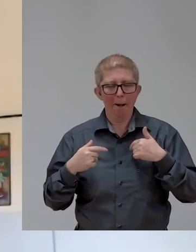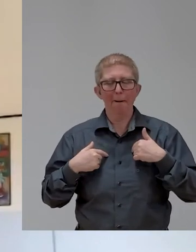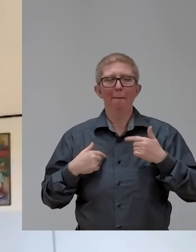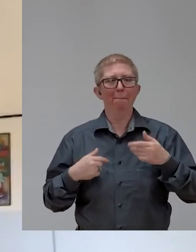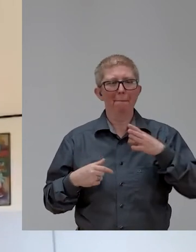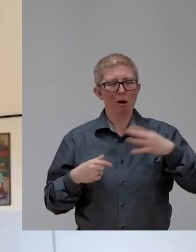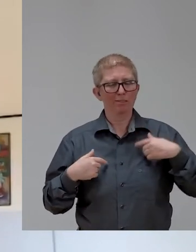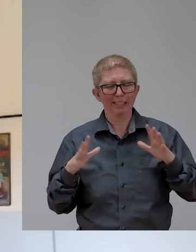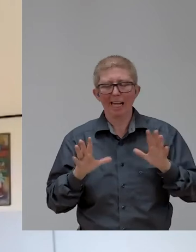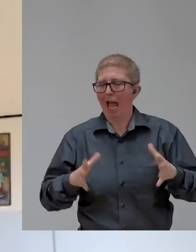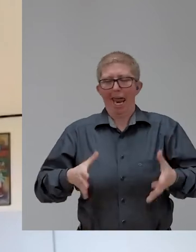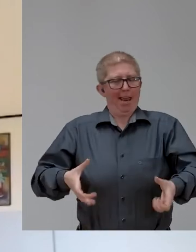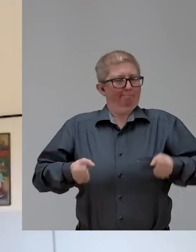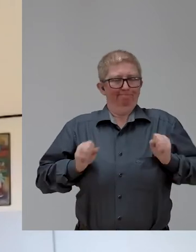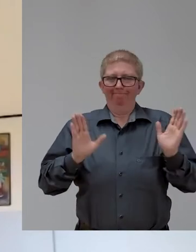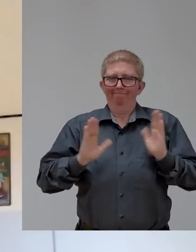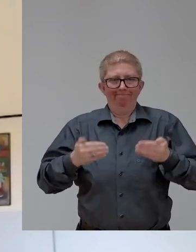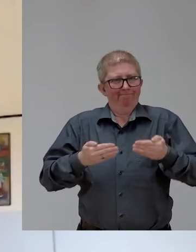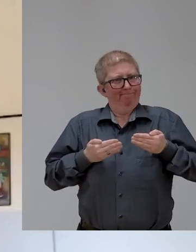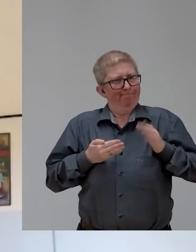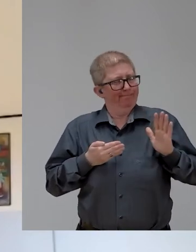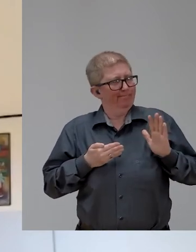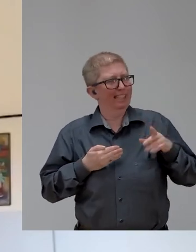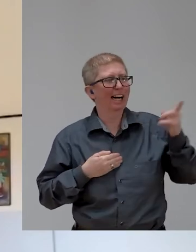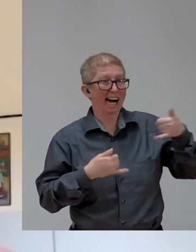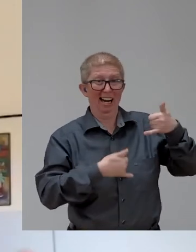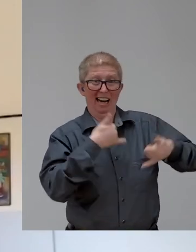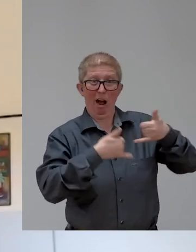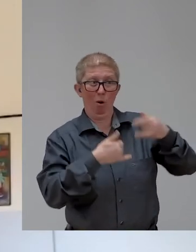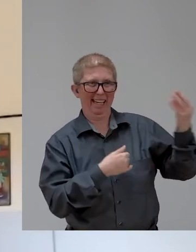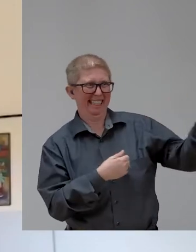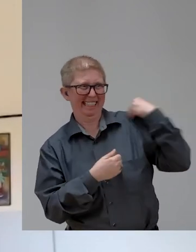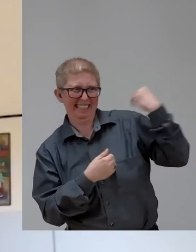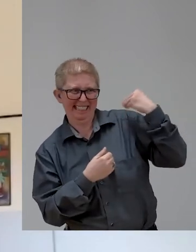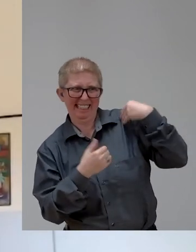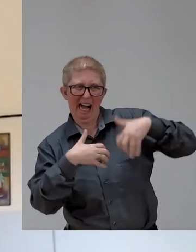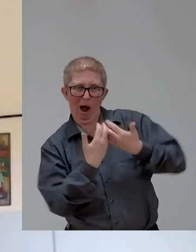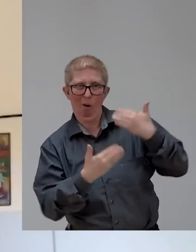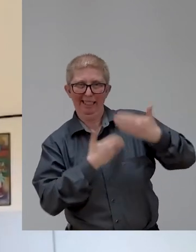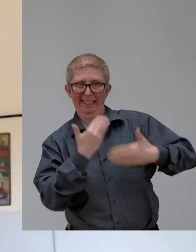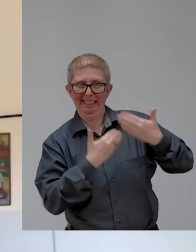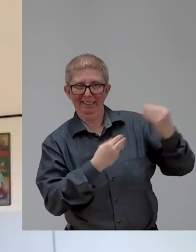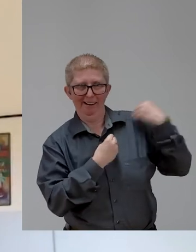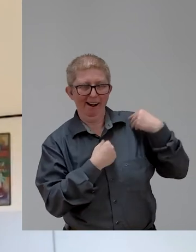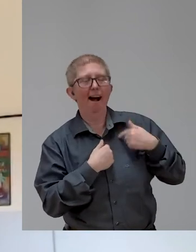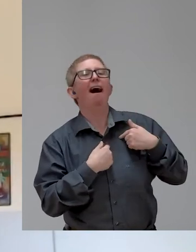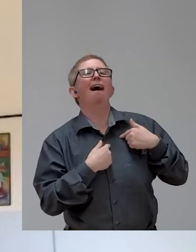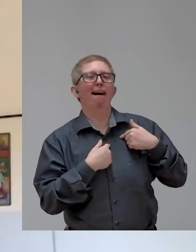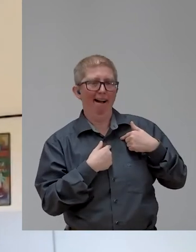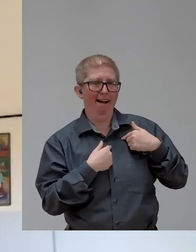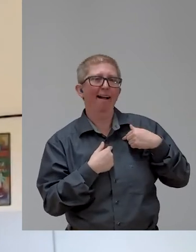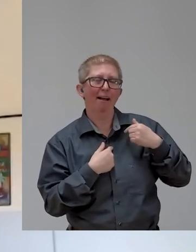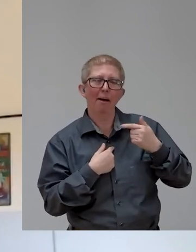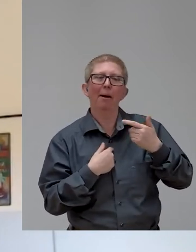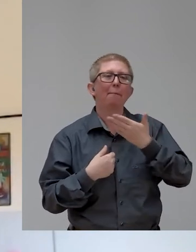I've learned this from Caroline. So my plan from the very start was write down your five years of success, show people what it could